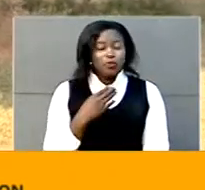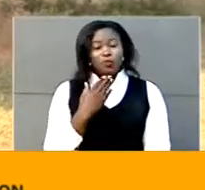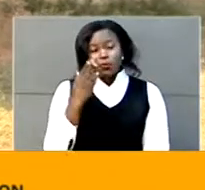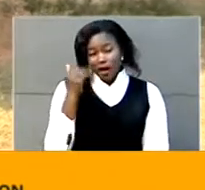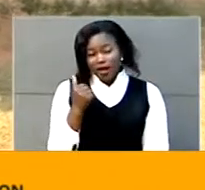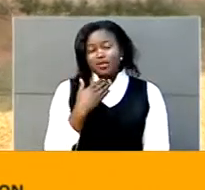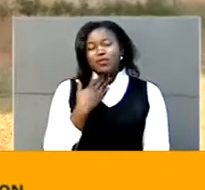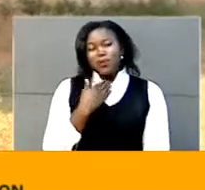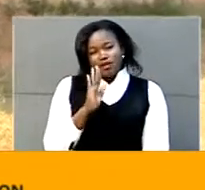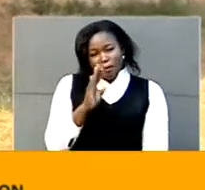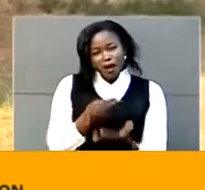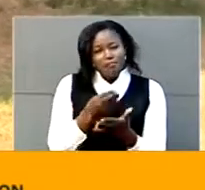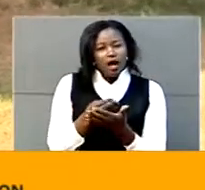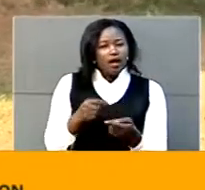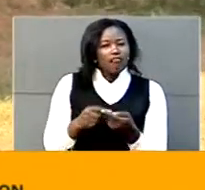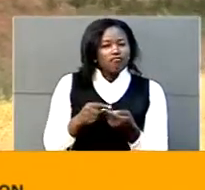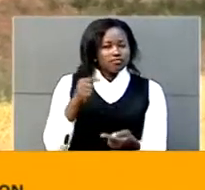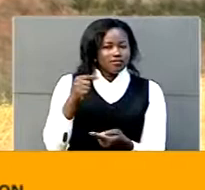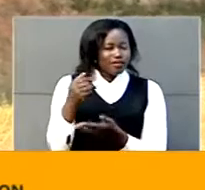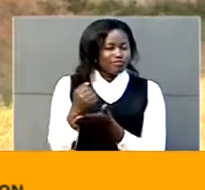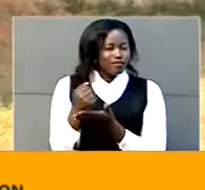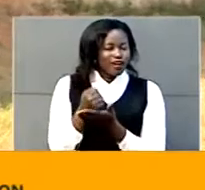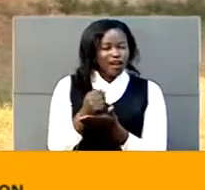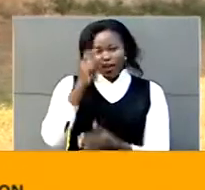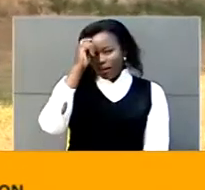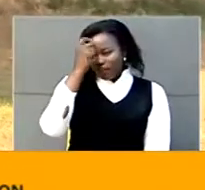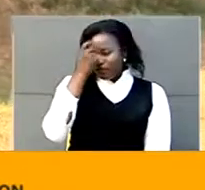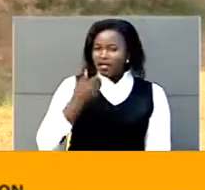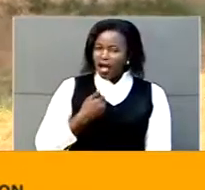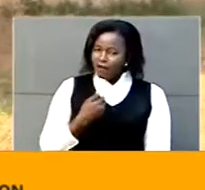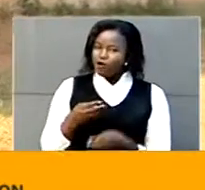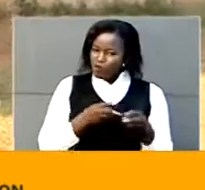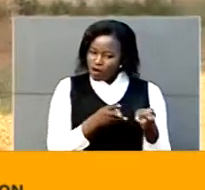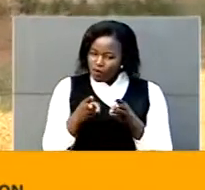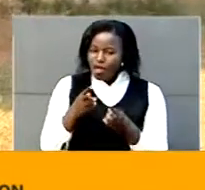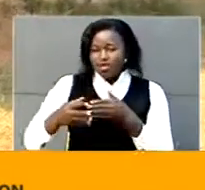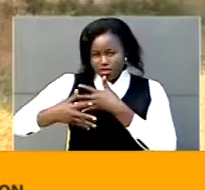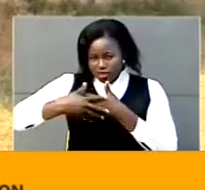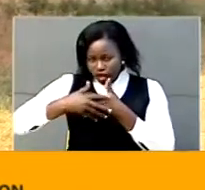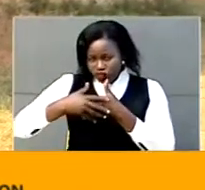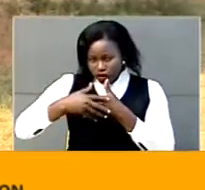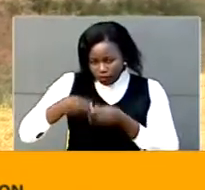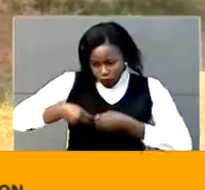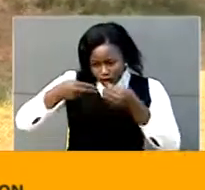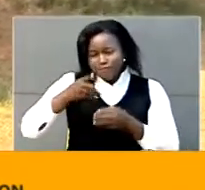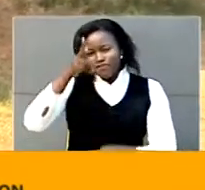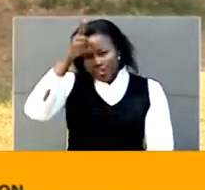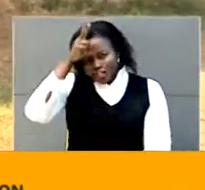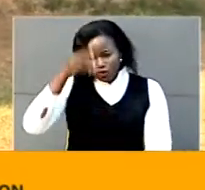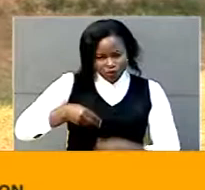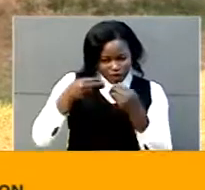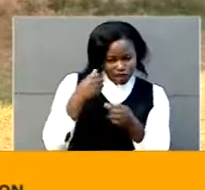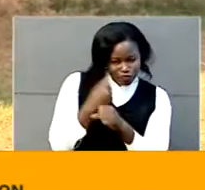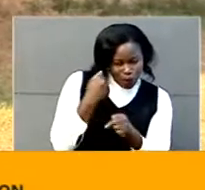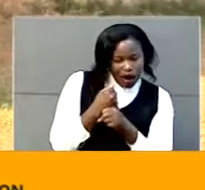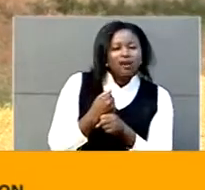improve so government has come up with the strategy to put industries in villages to create jobs and also improve